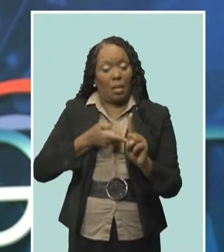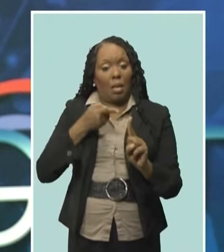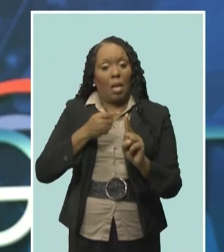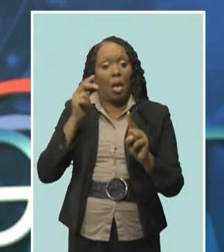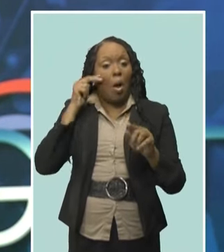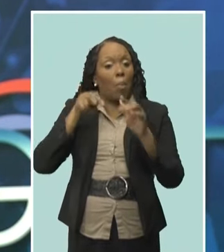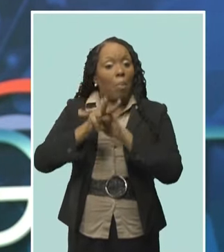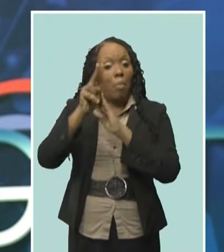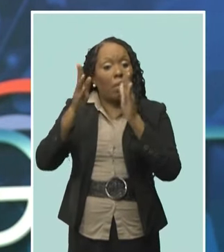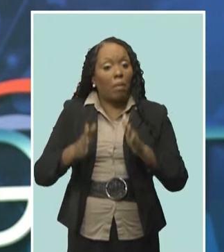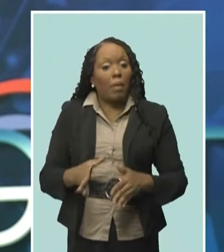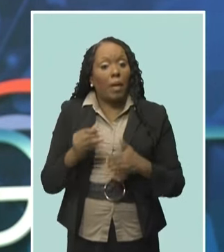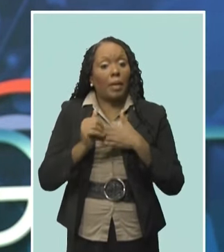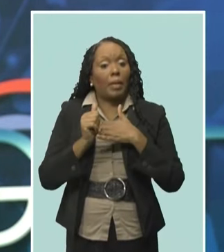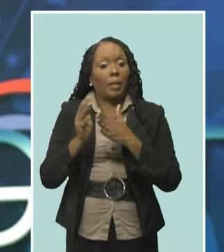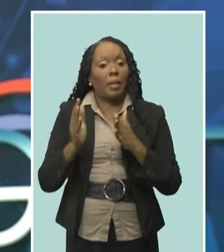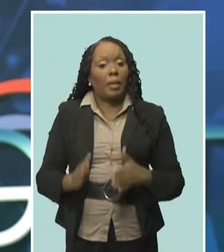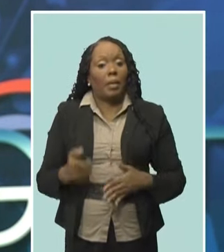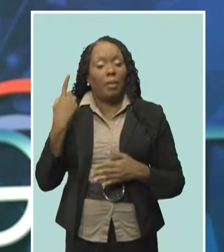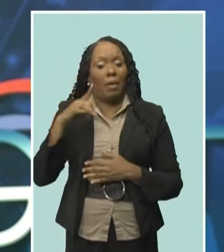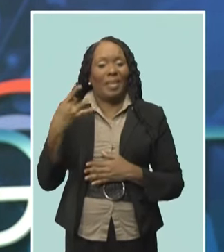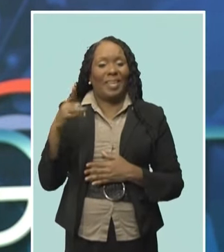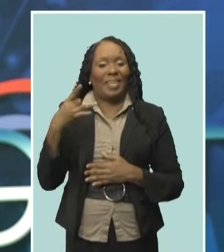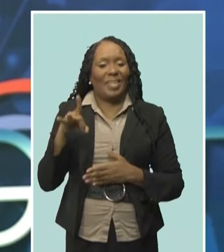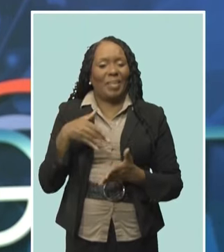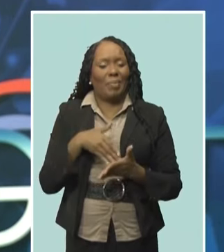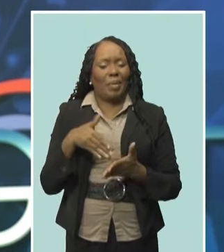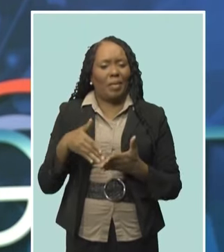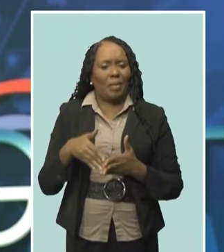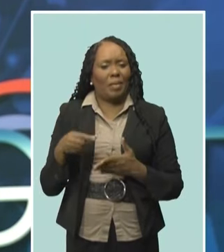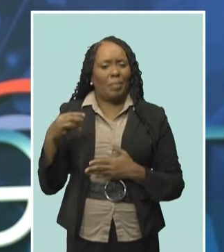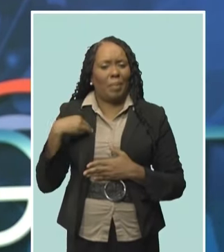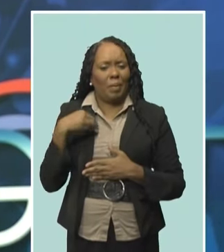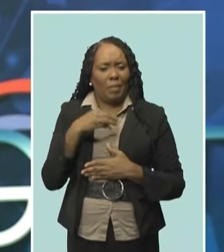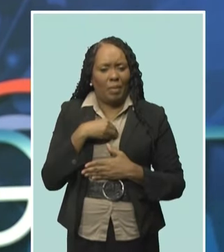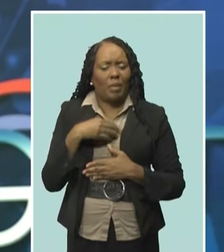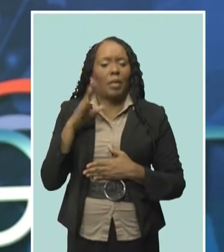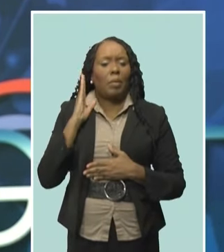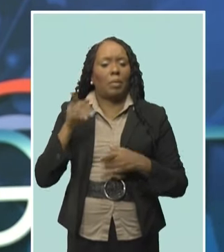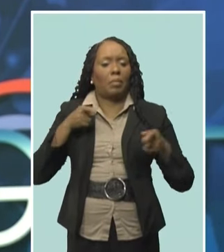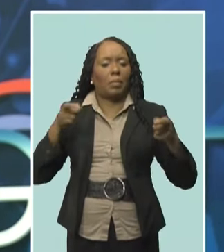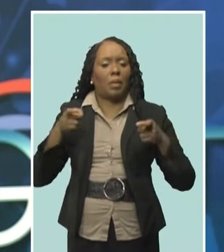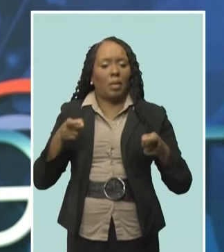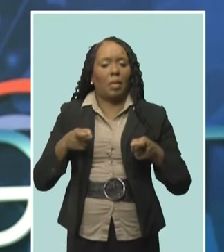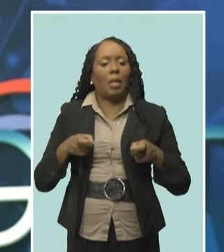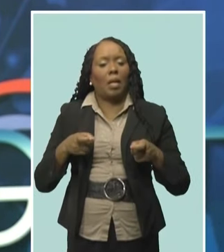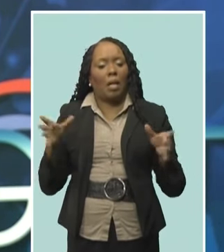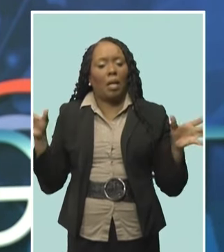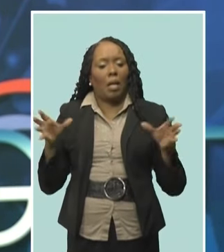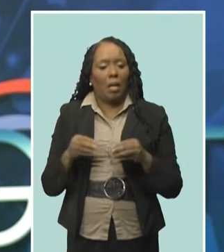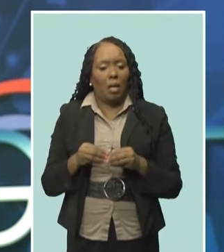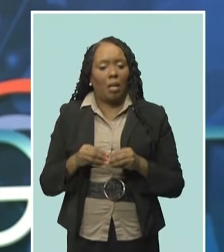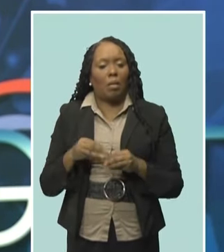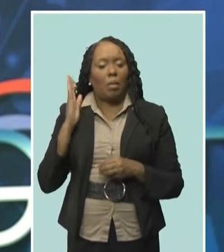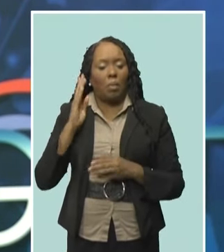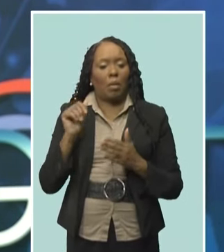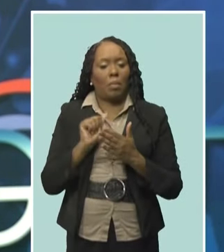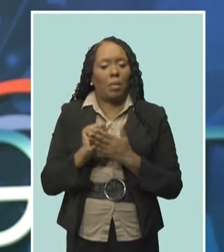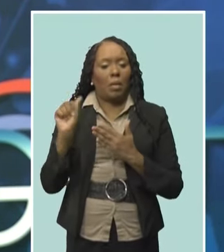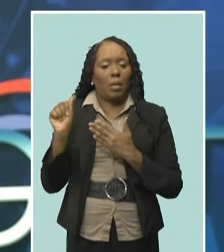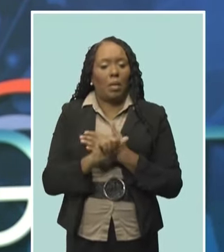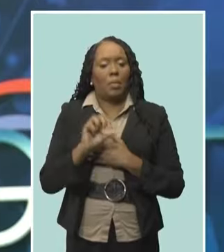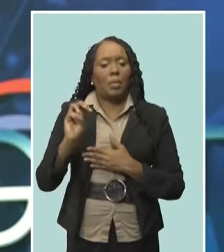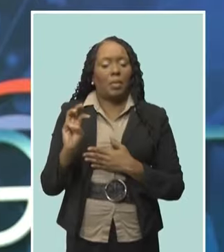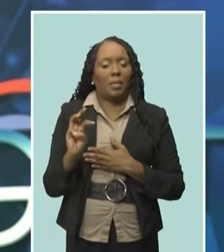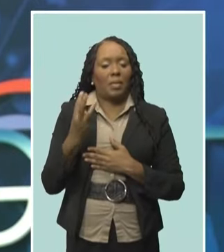18 million member church, will preside over the 194th Annual General Conference of the Church of Jesus Christ of Latter-day Saints set